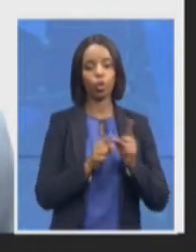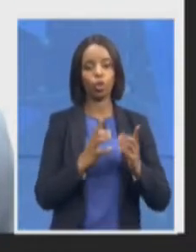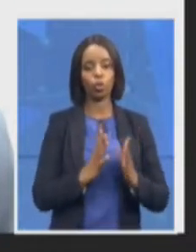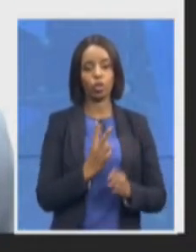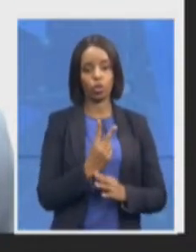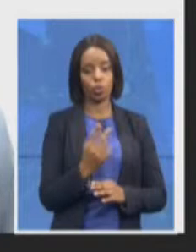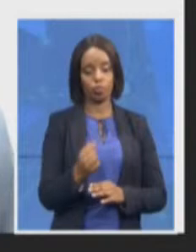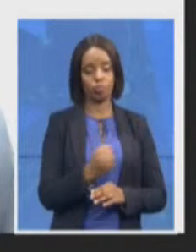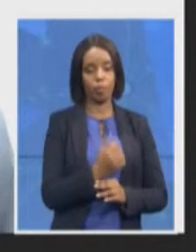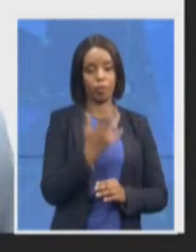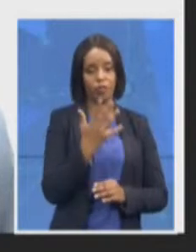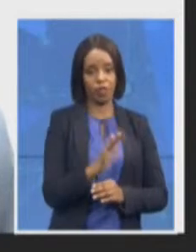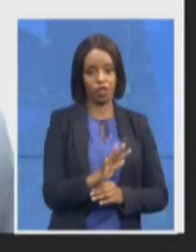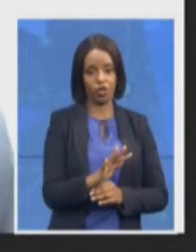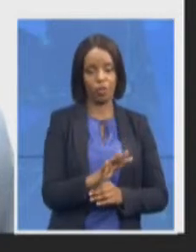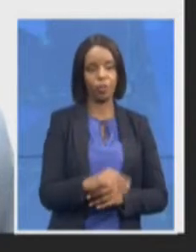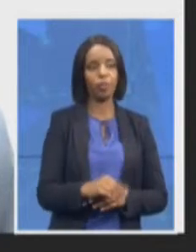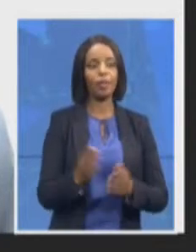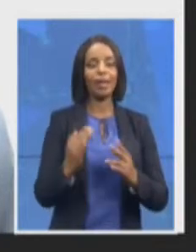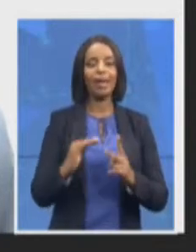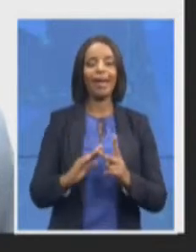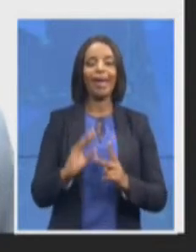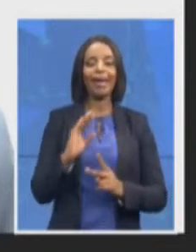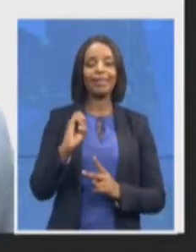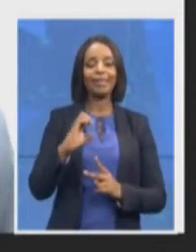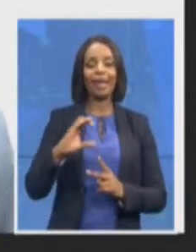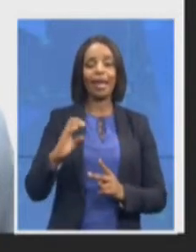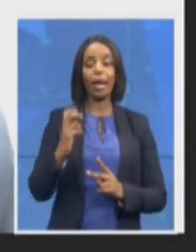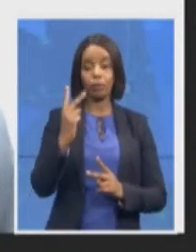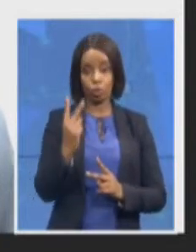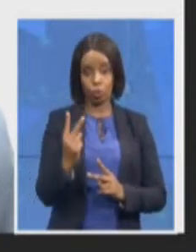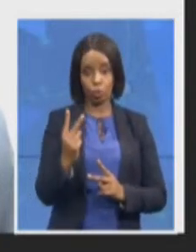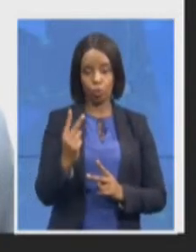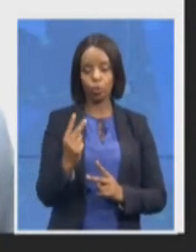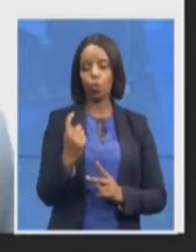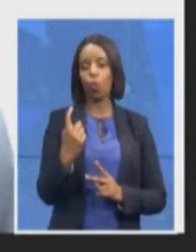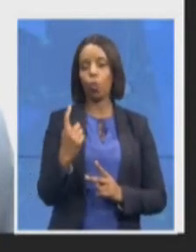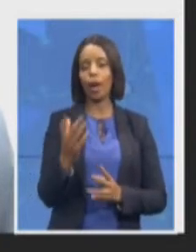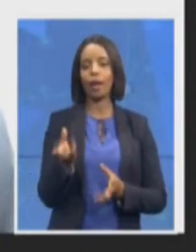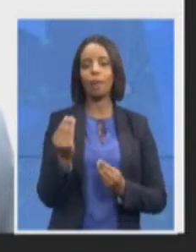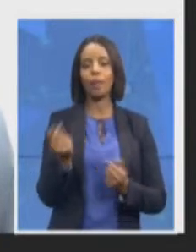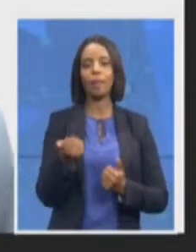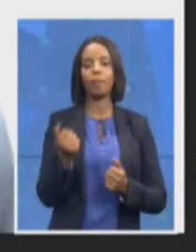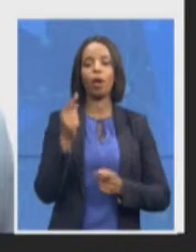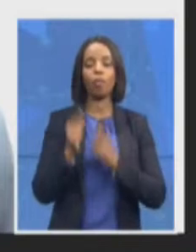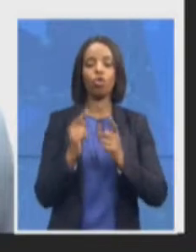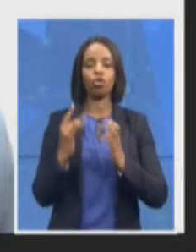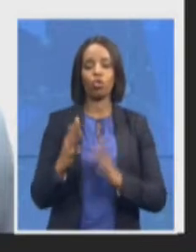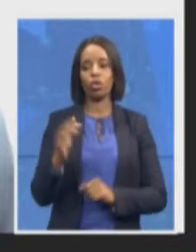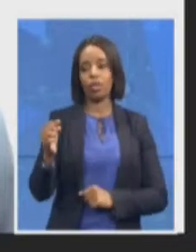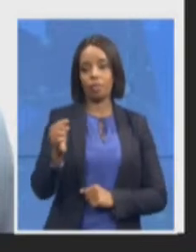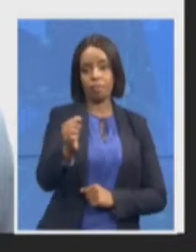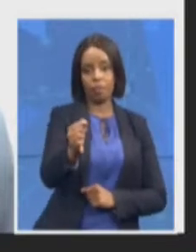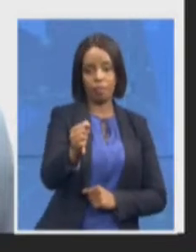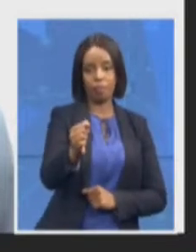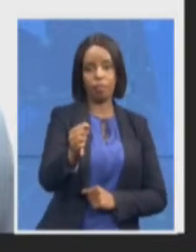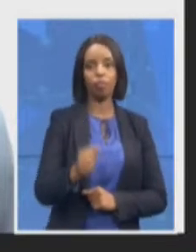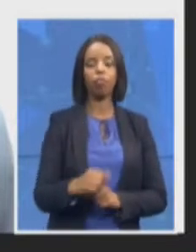eastern cape one of those posts have been filled in the DPP northwest we have one post filled